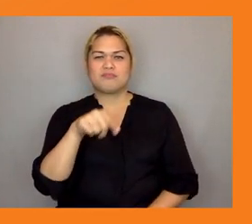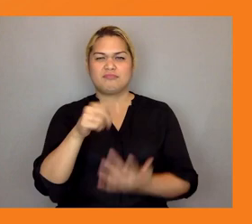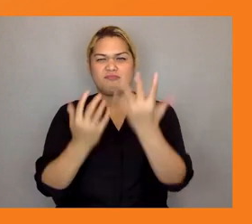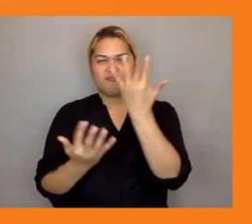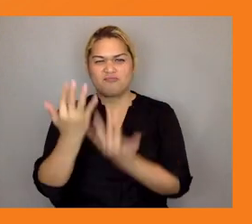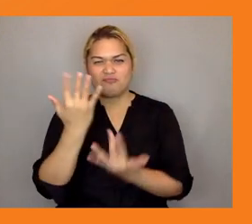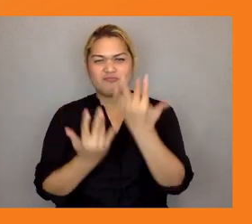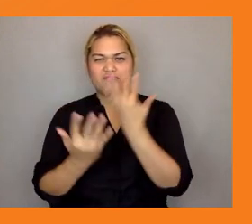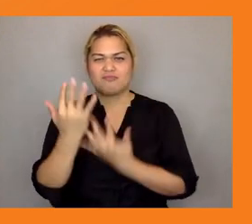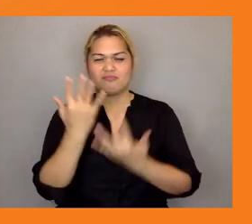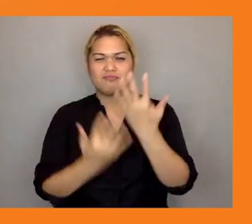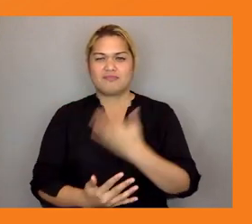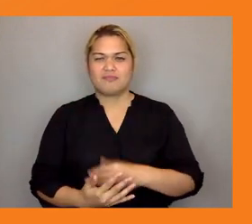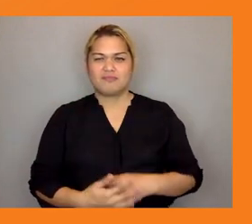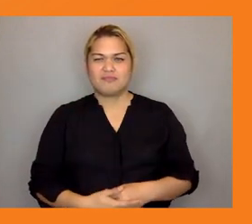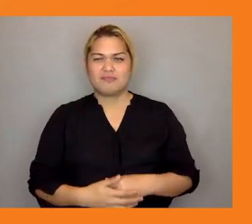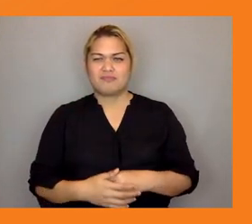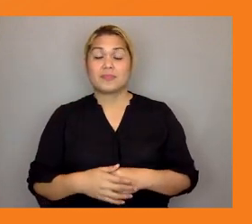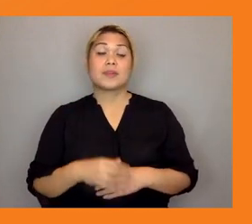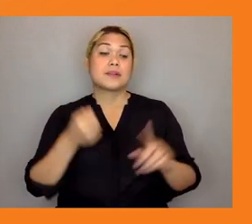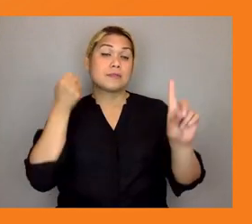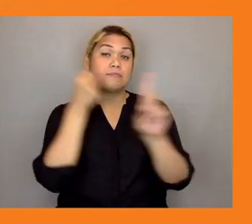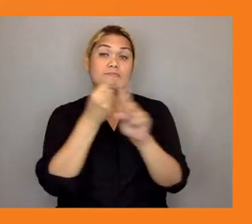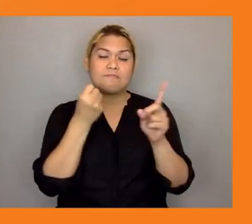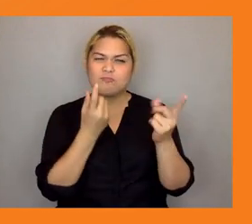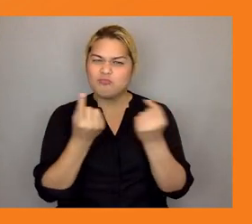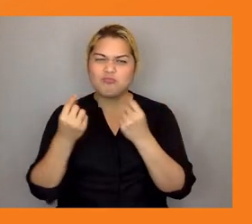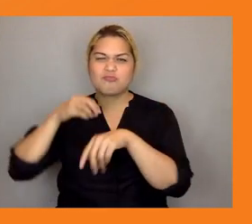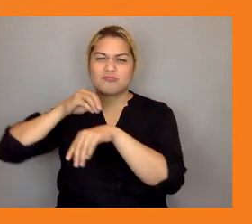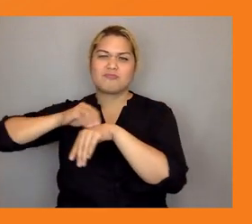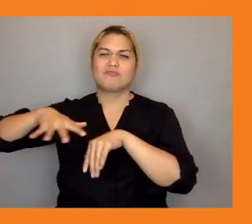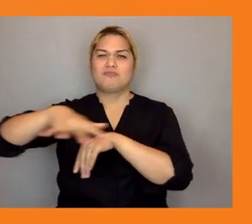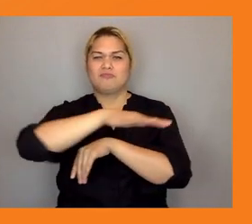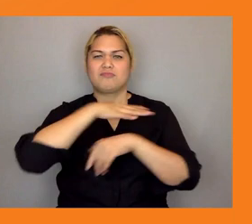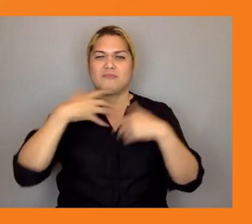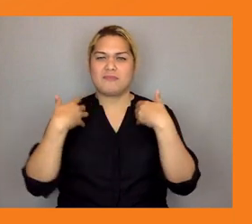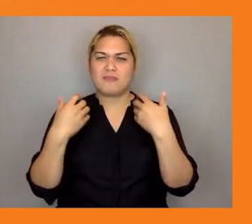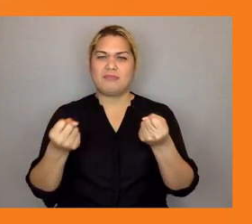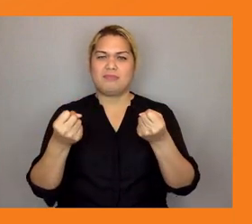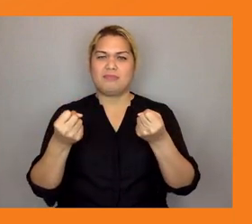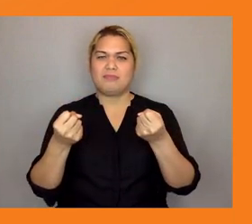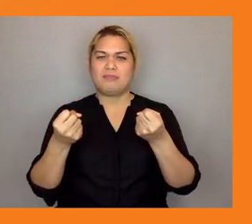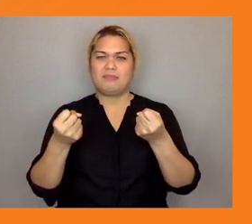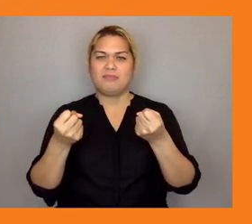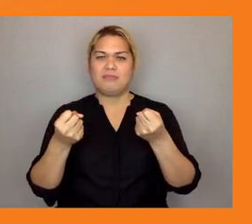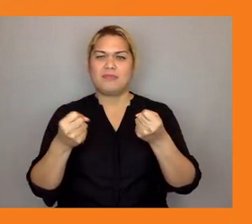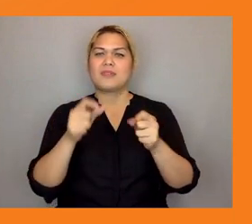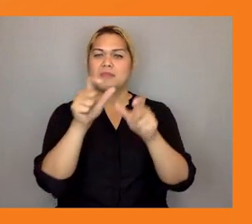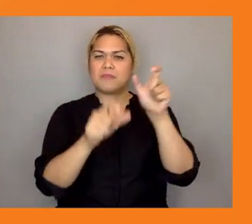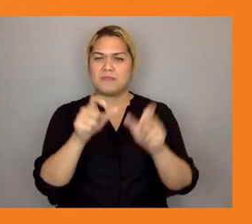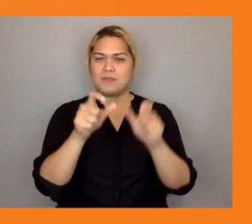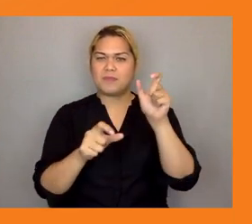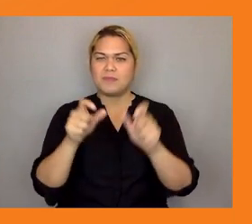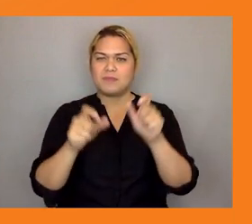impacted the health uh of the communities living in the island uh especially related to you know lung problems